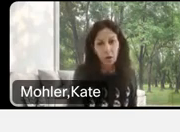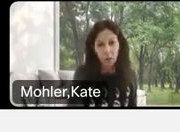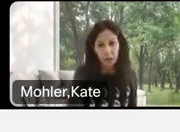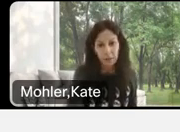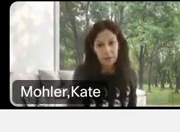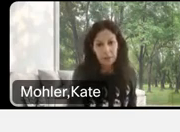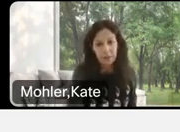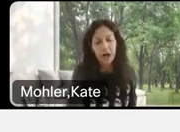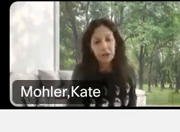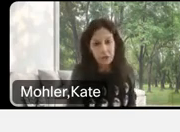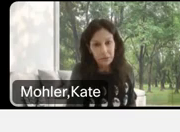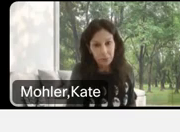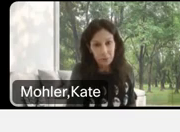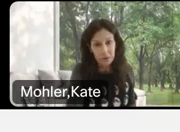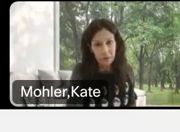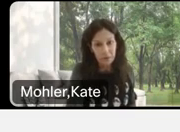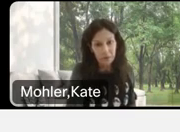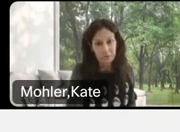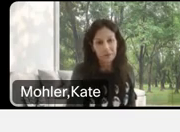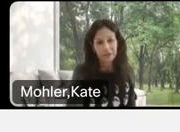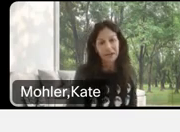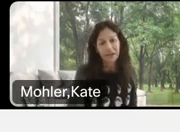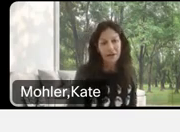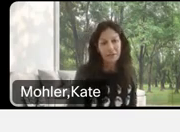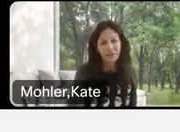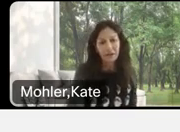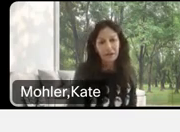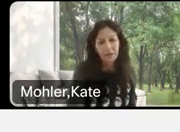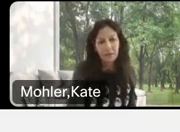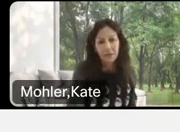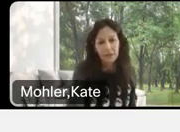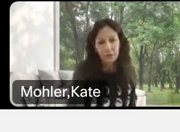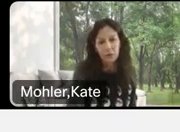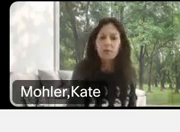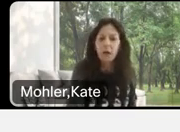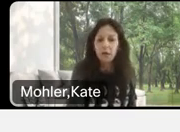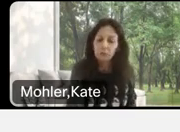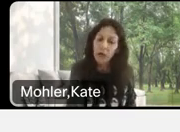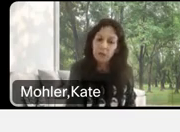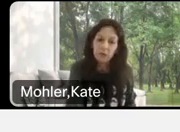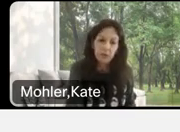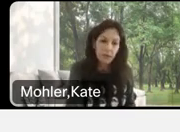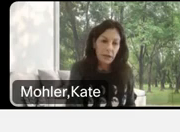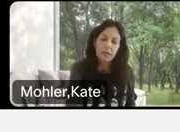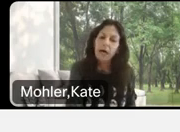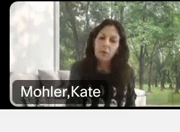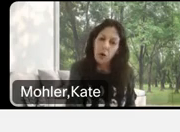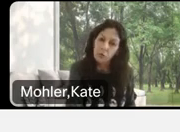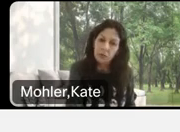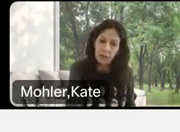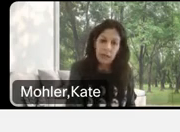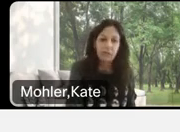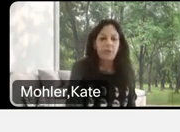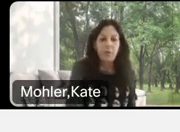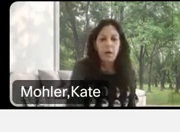always, not just if you're presenting. Um, some of these words are derogatory and I